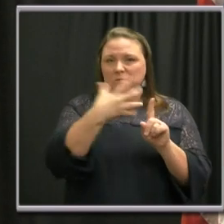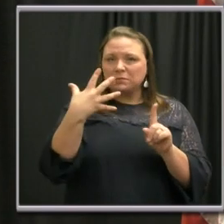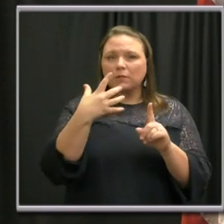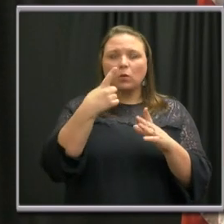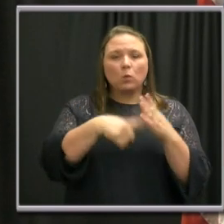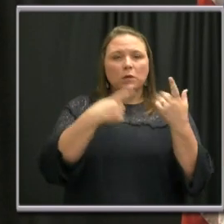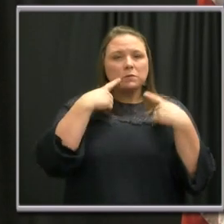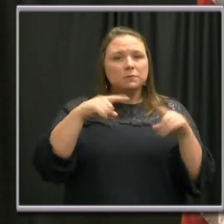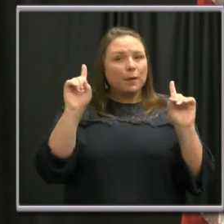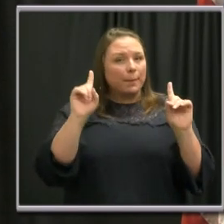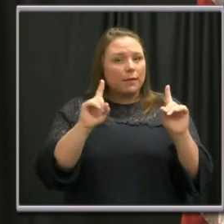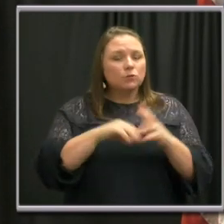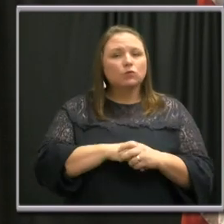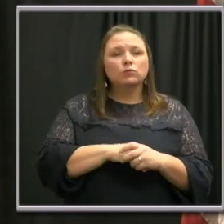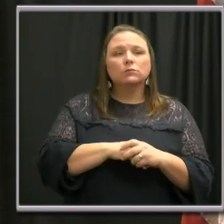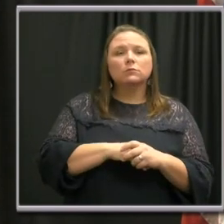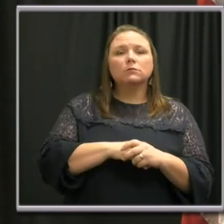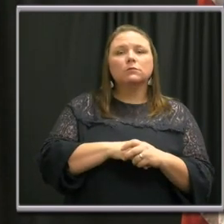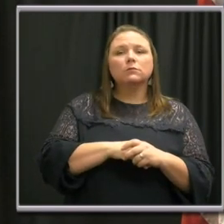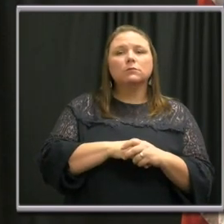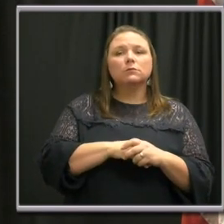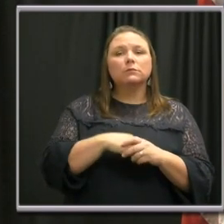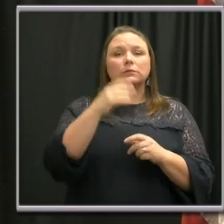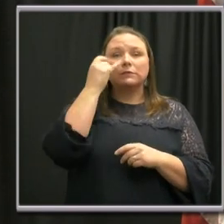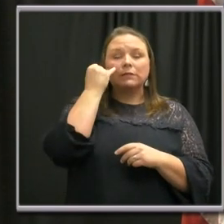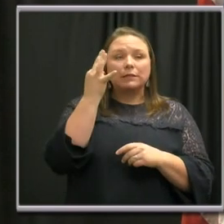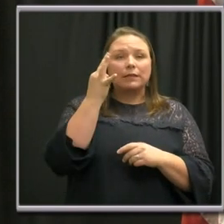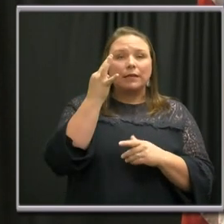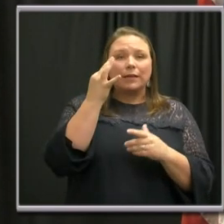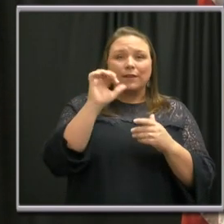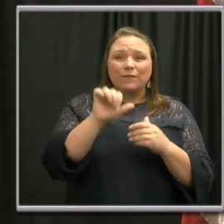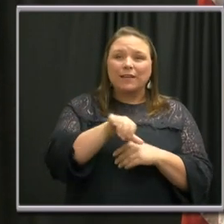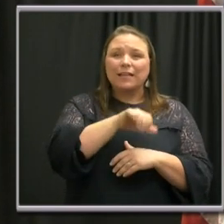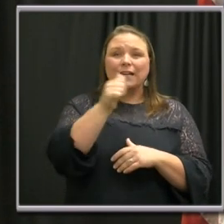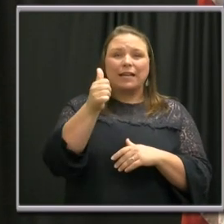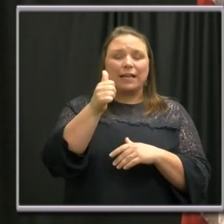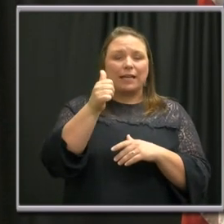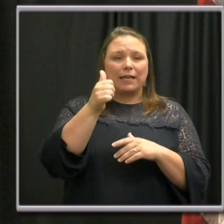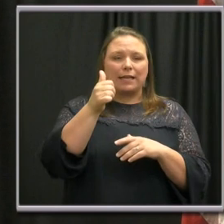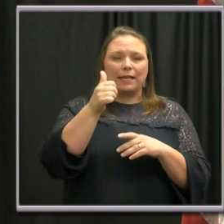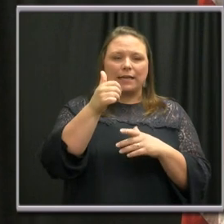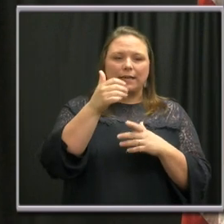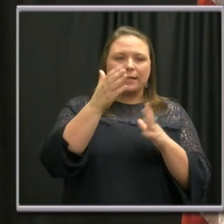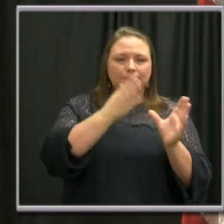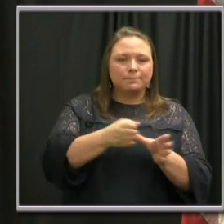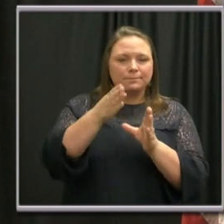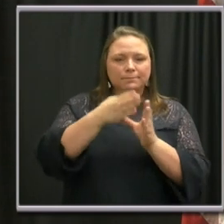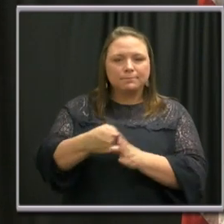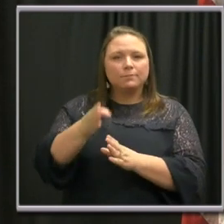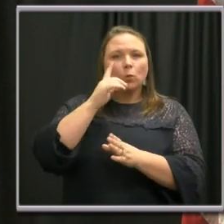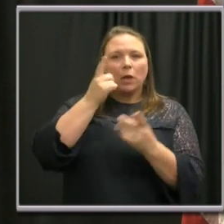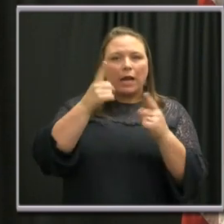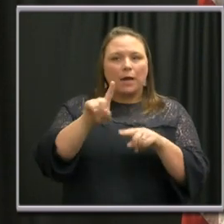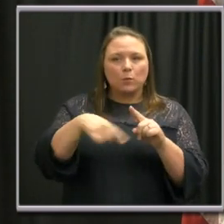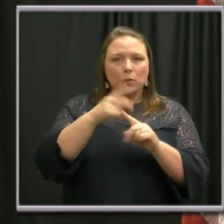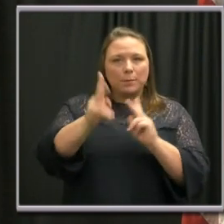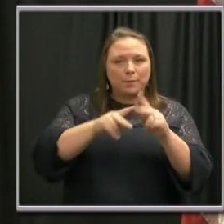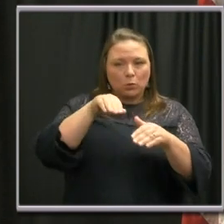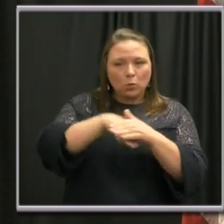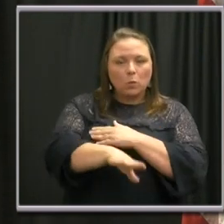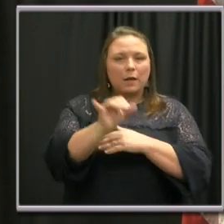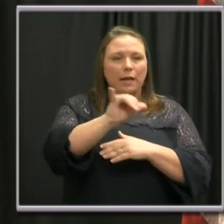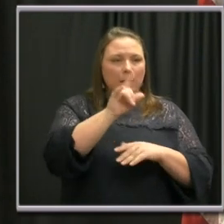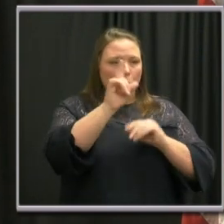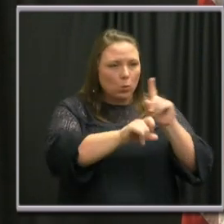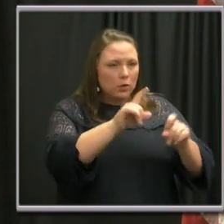accomplished? If a procedure has been figured out, like when people enter, is there going to be questioning, screening type thing?